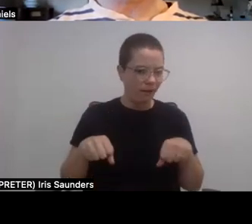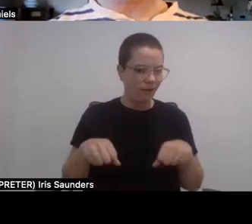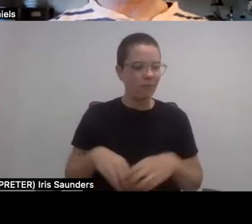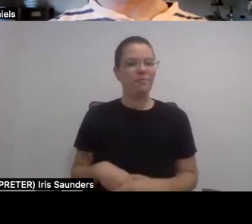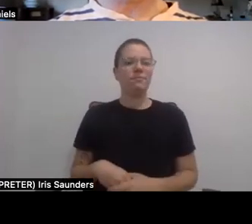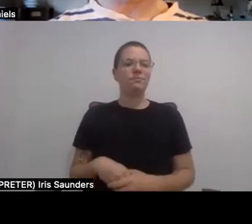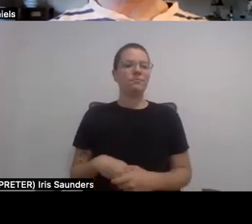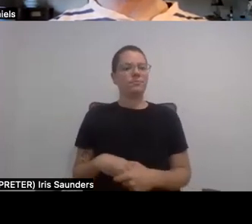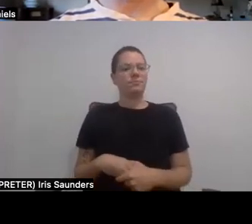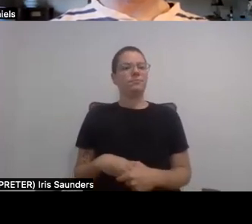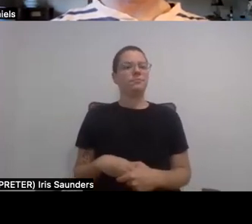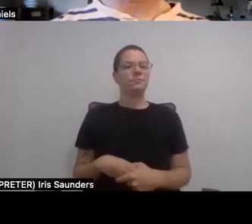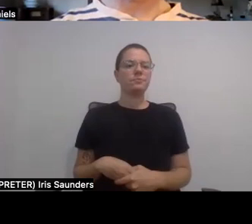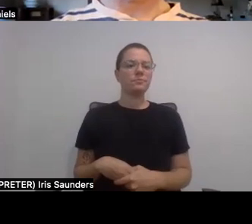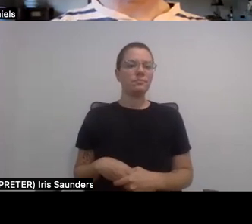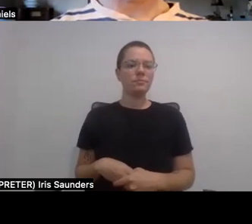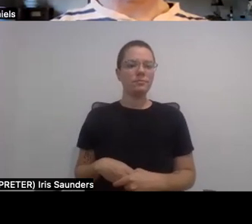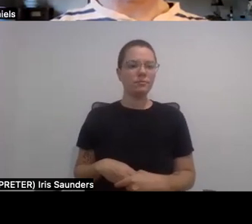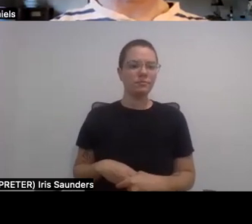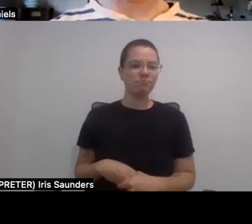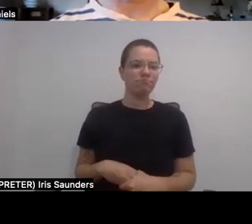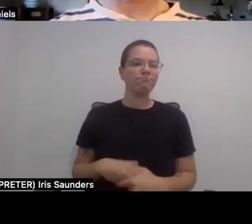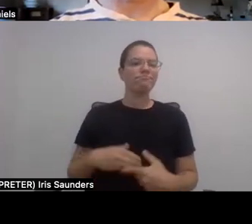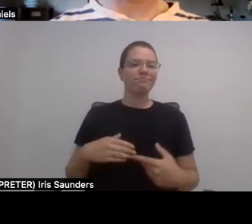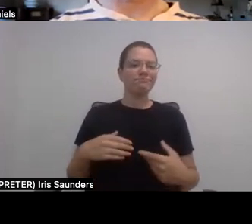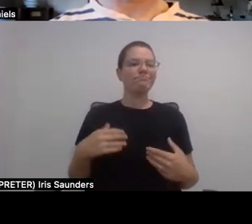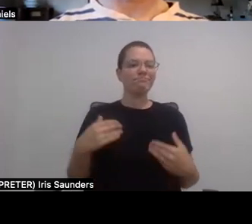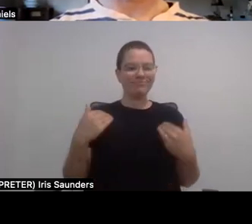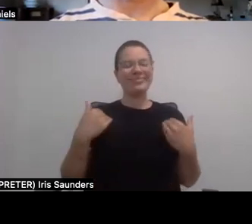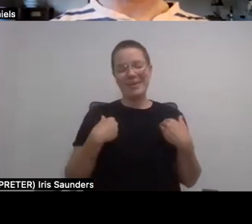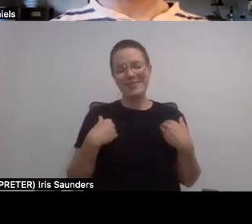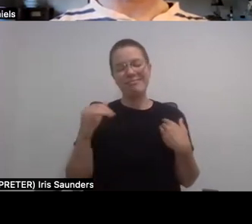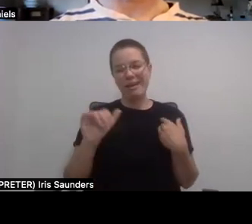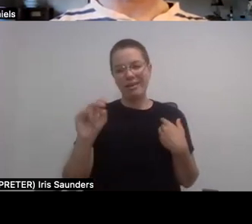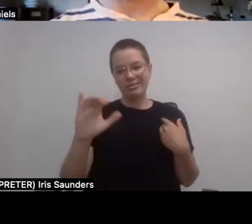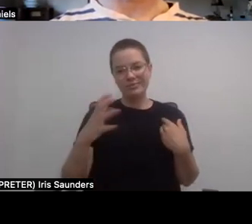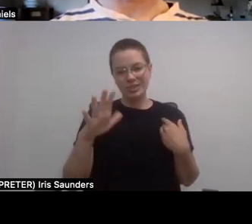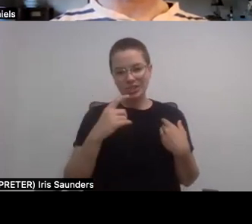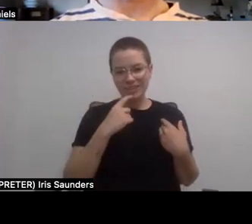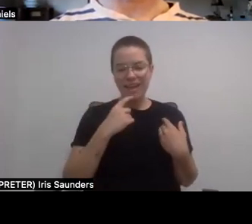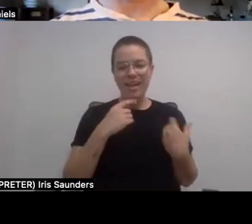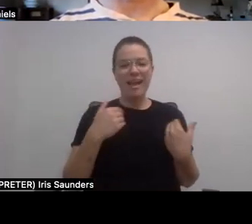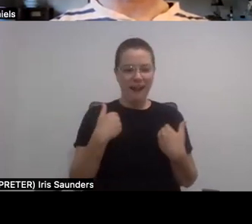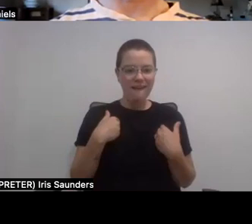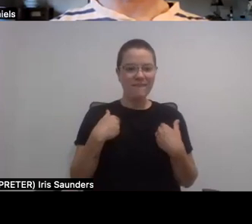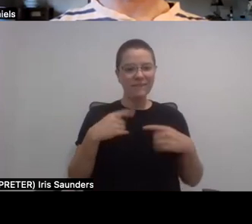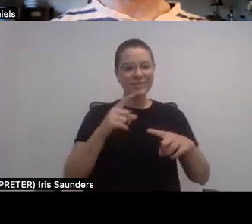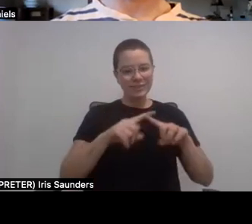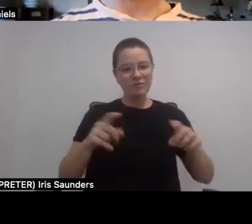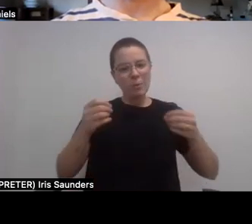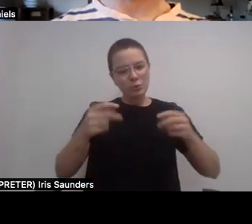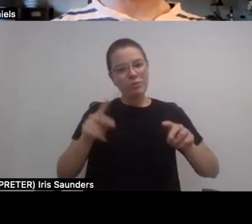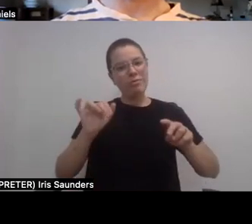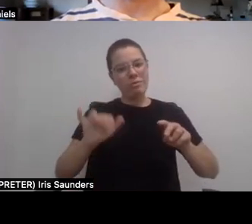different, um, different opportunities, like Nick said, uh, there's others, I'm actually a part